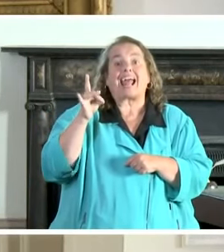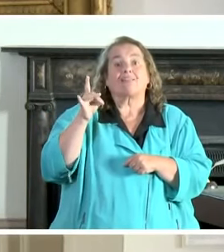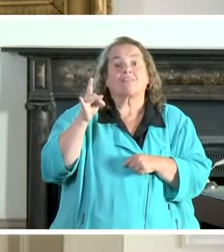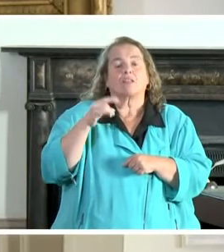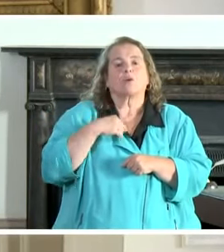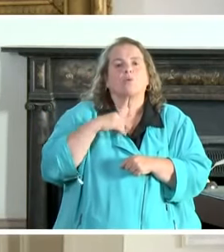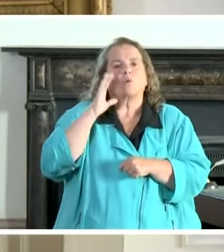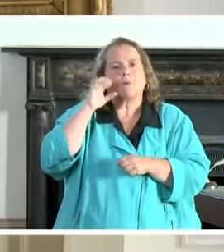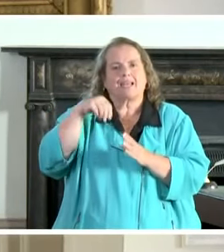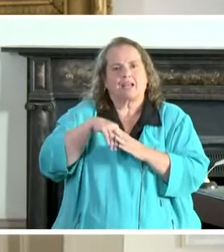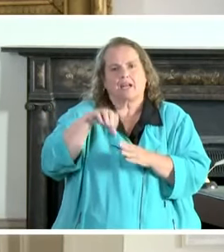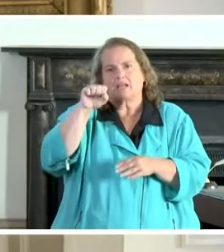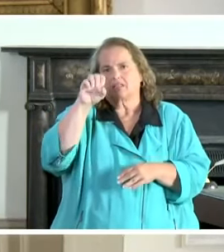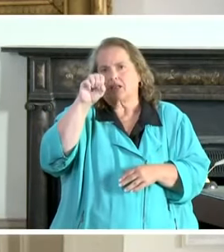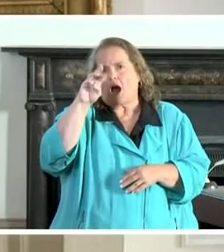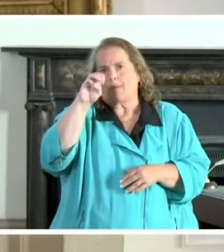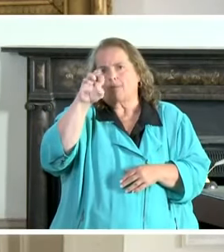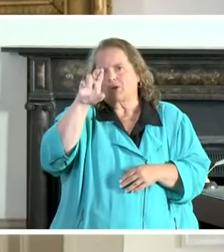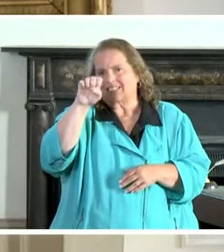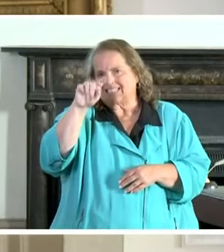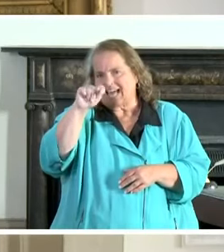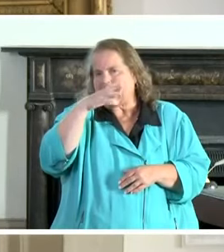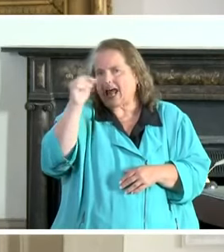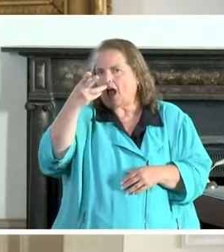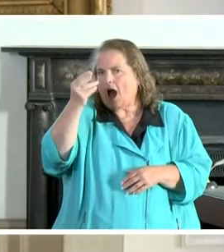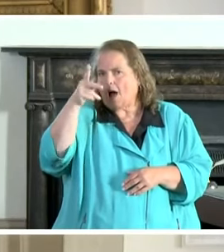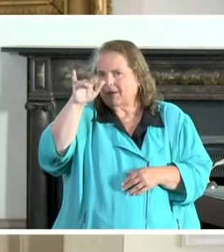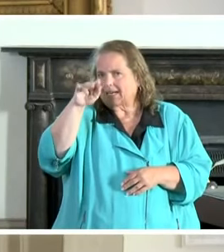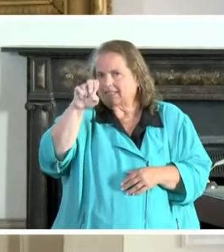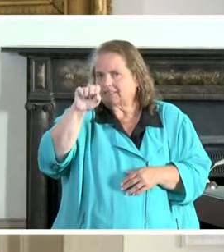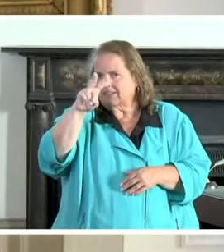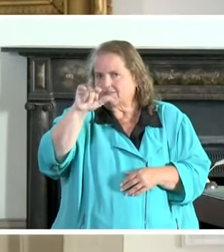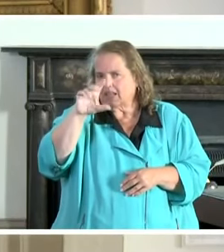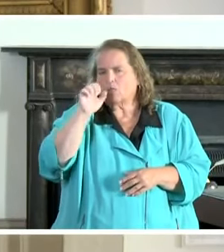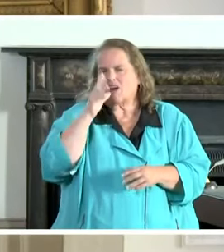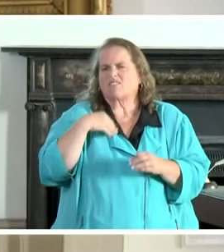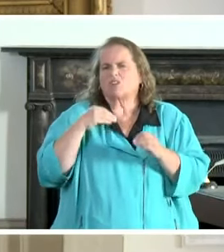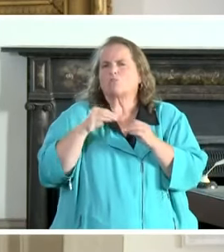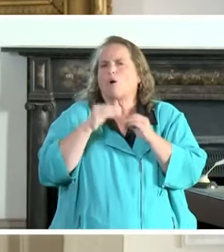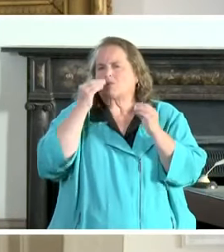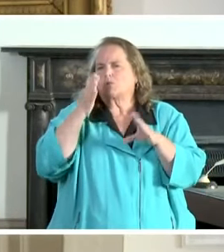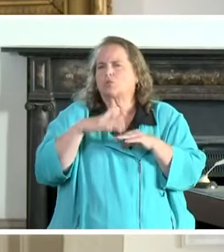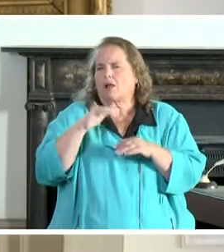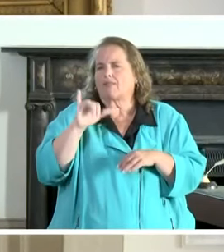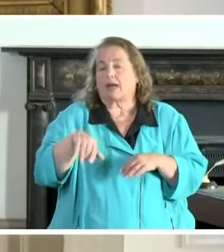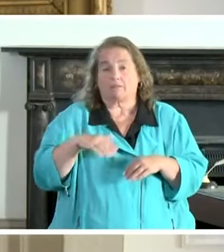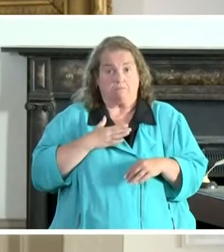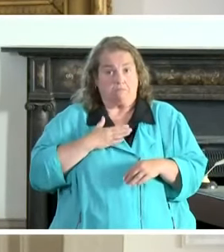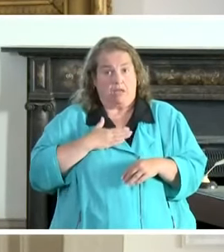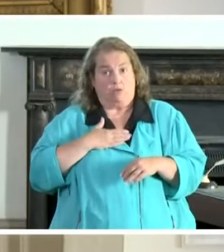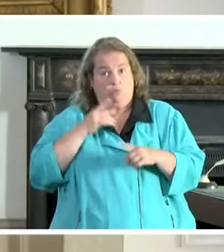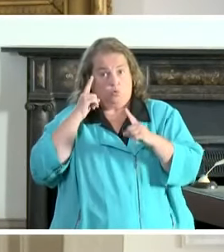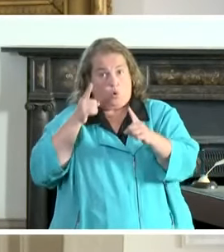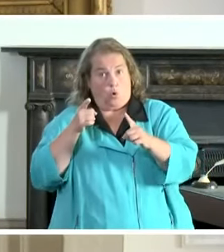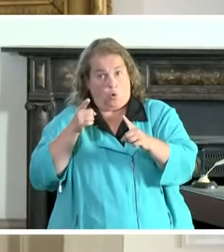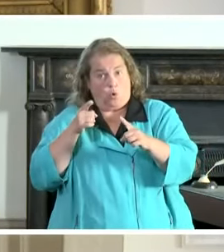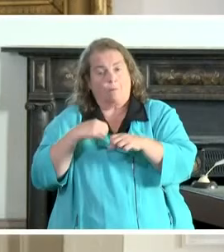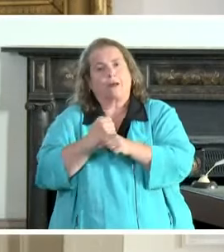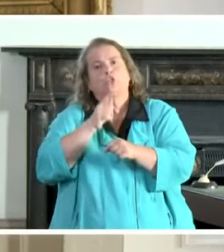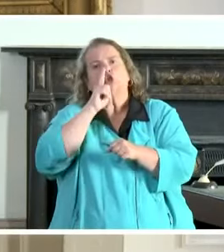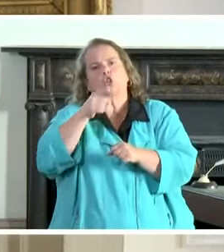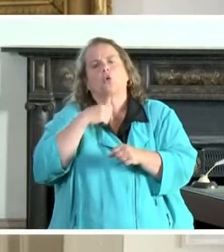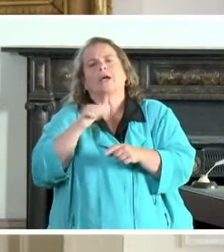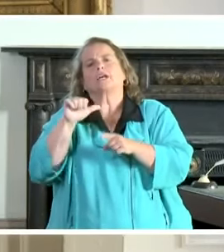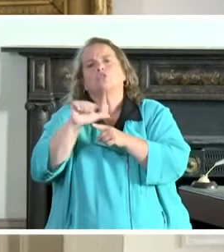we're going to be in Somerset and Hopkinsville. And we're going to have more information on that. My goal is to make sure that we can